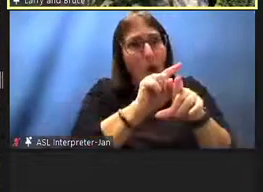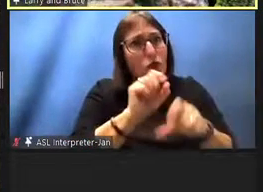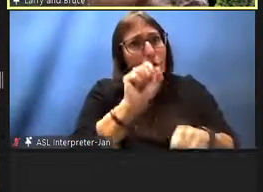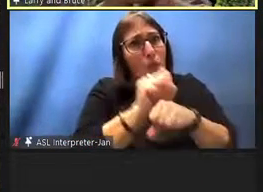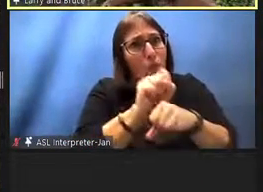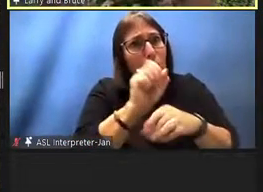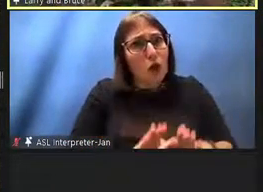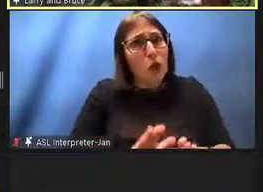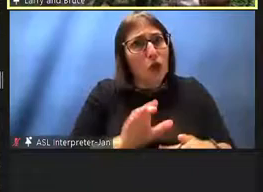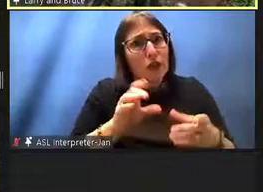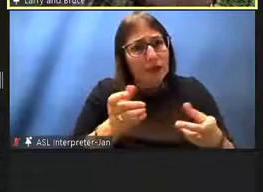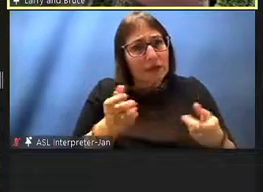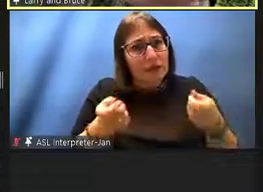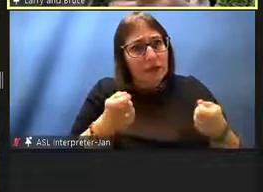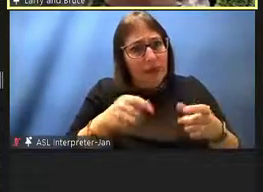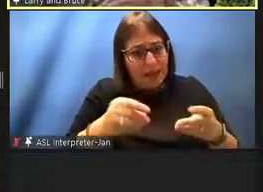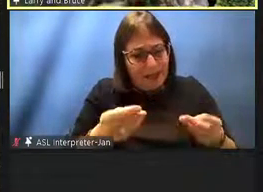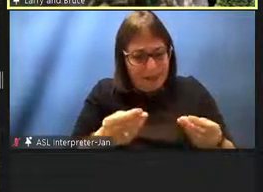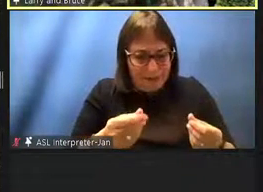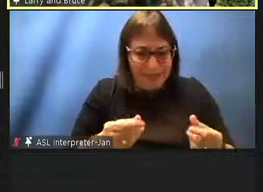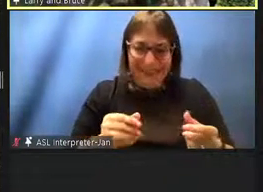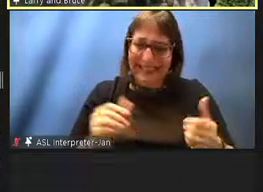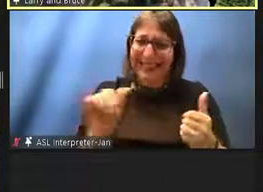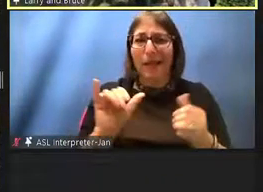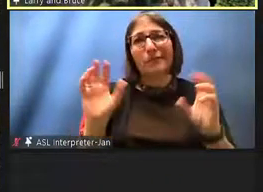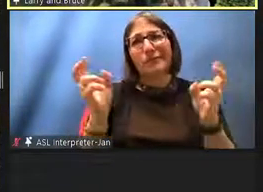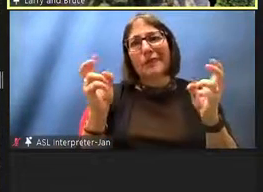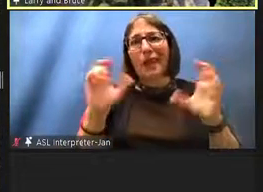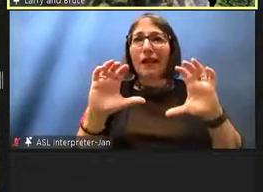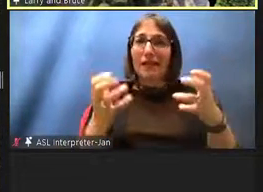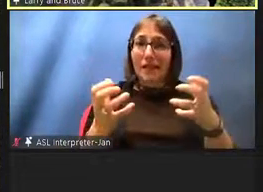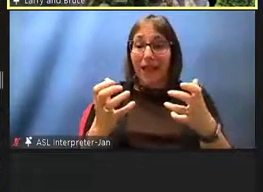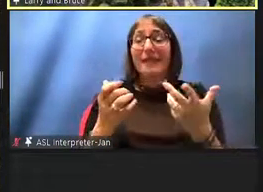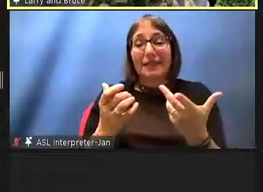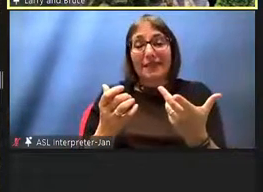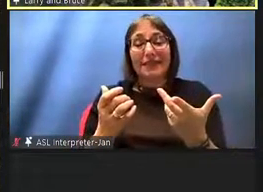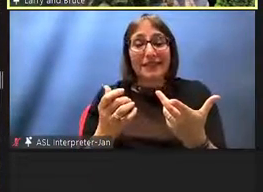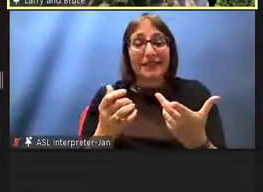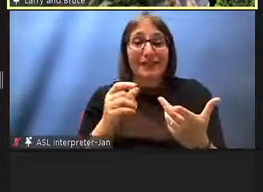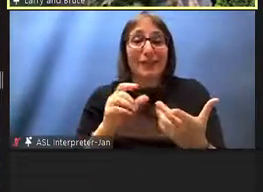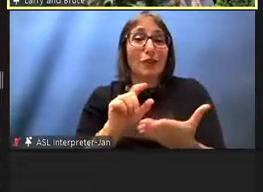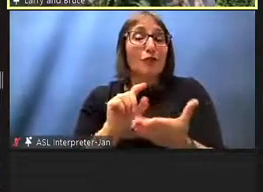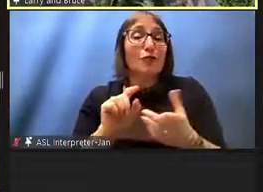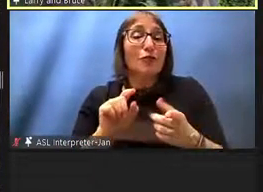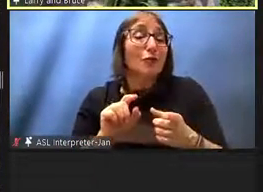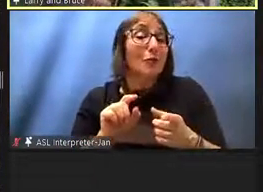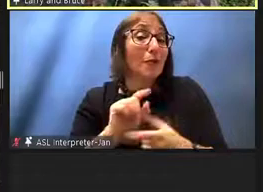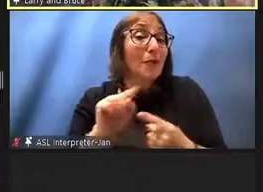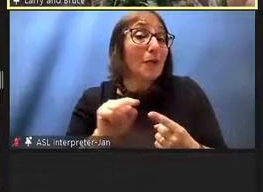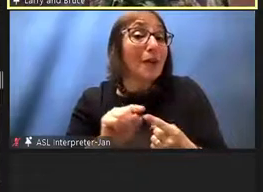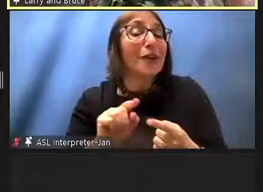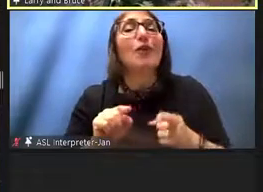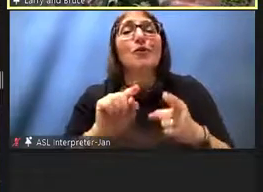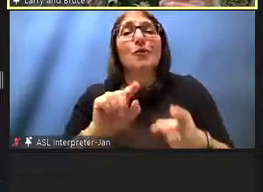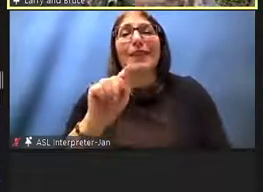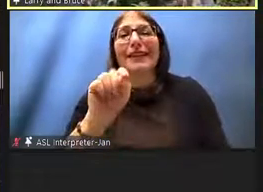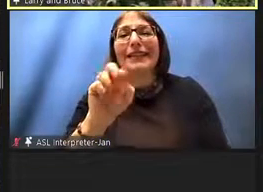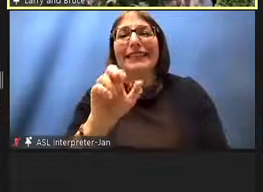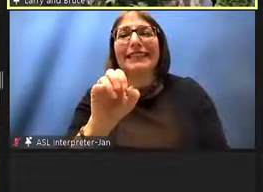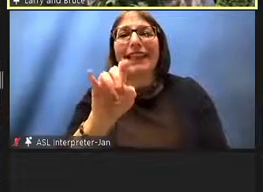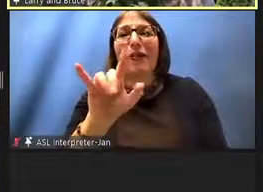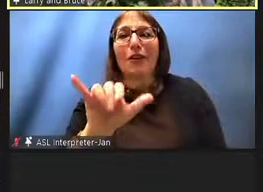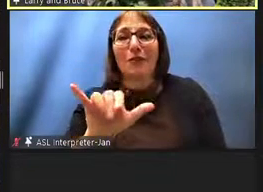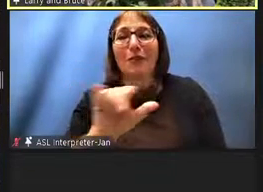of the same class you might say in the territorial days and evolving even into